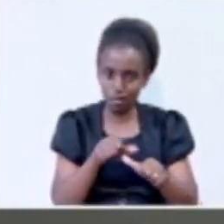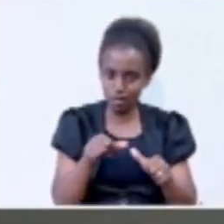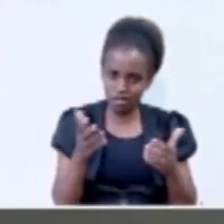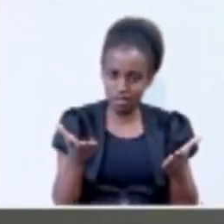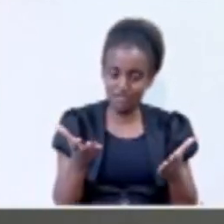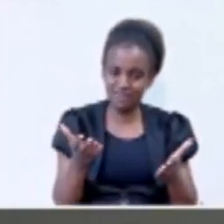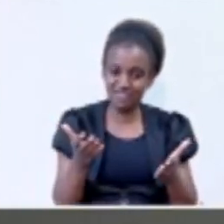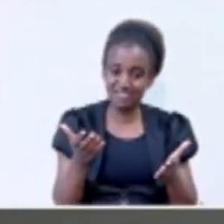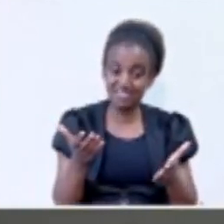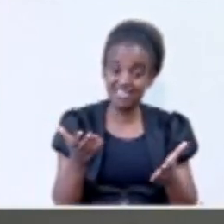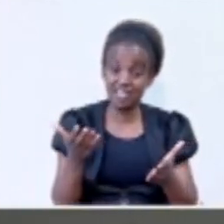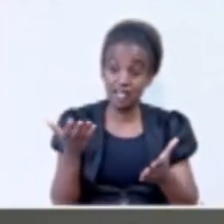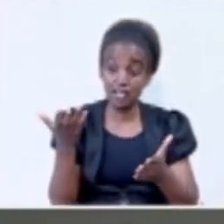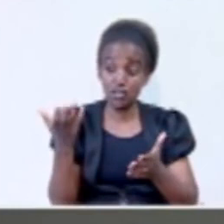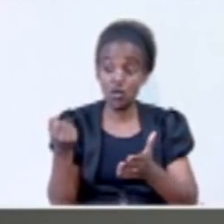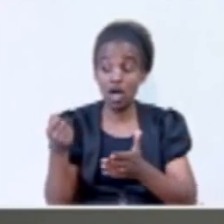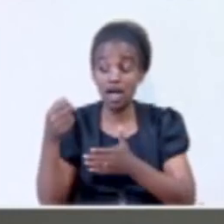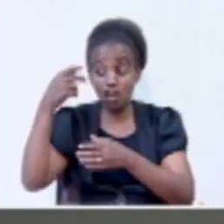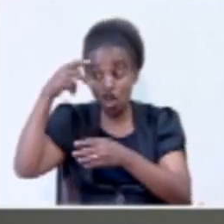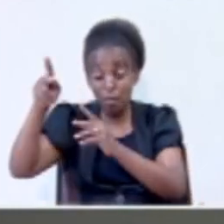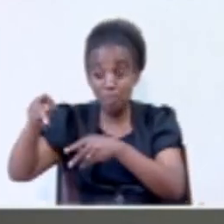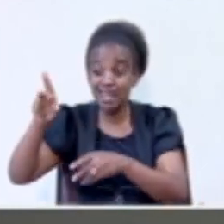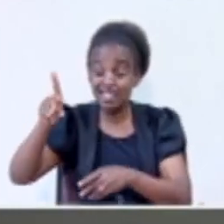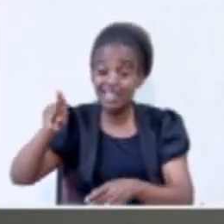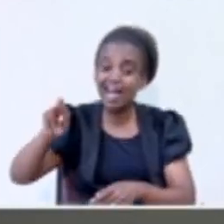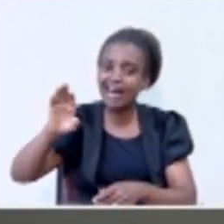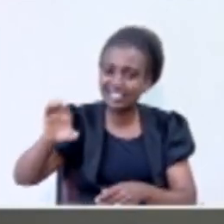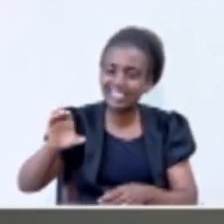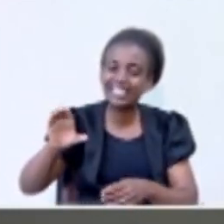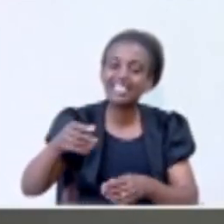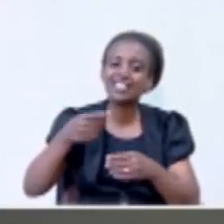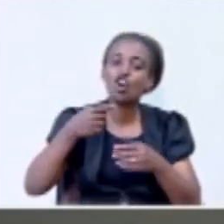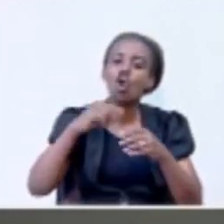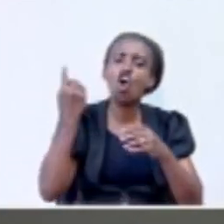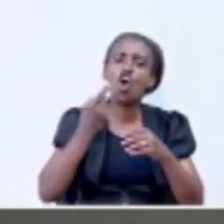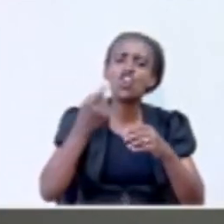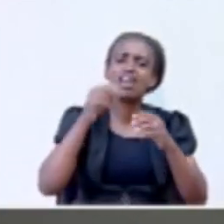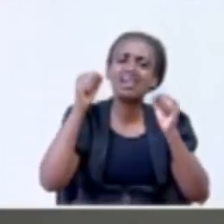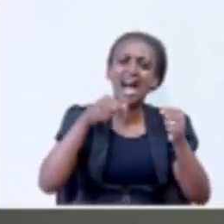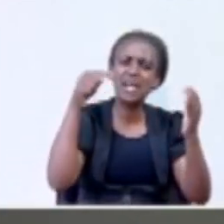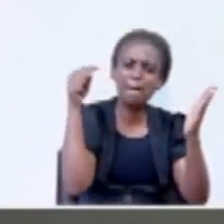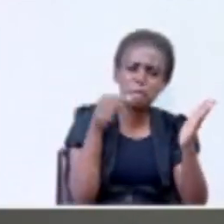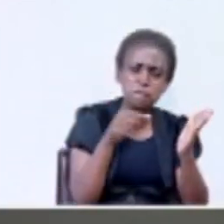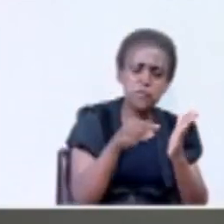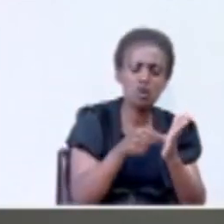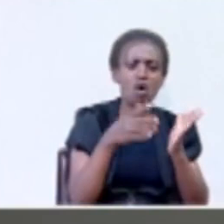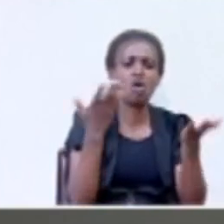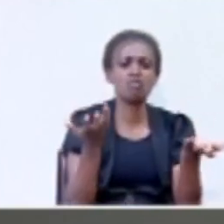the havoc they caused to the people of DRC. No, they are creating a myth and